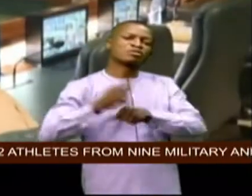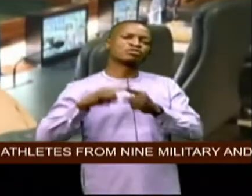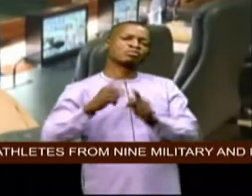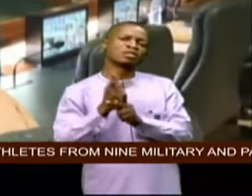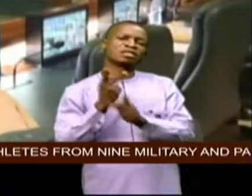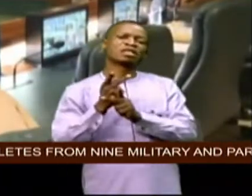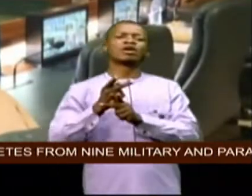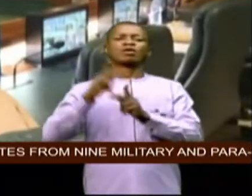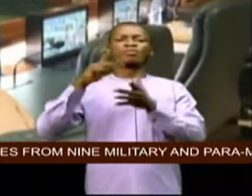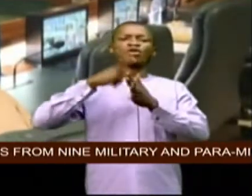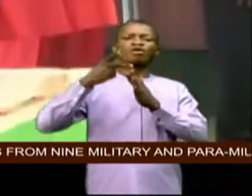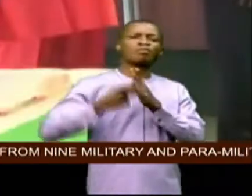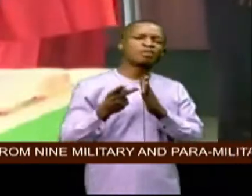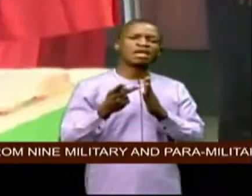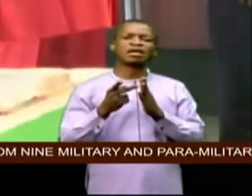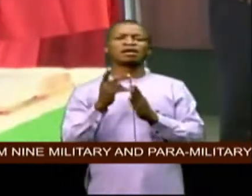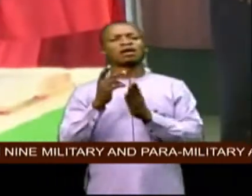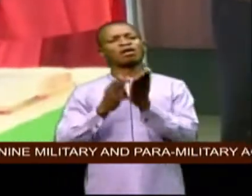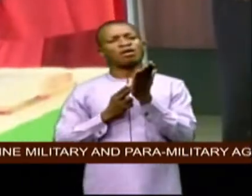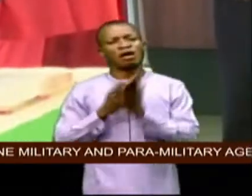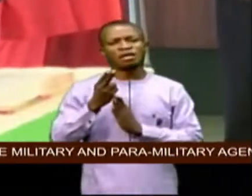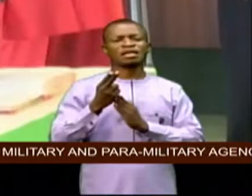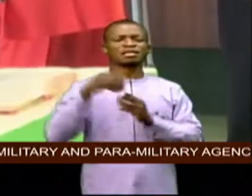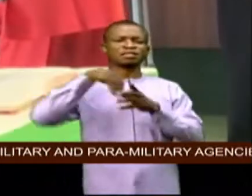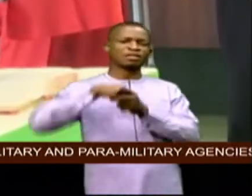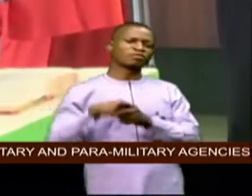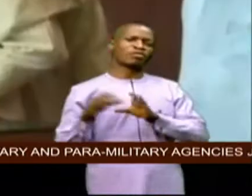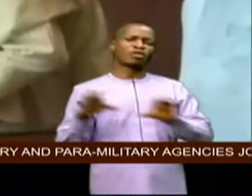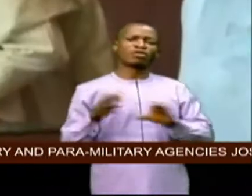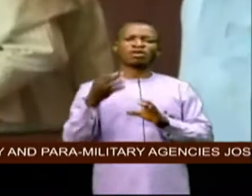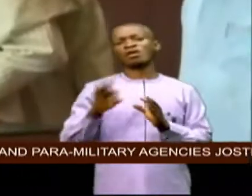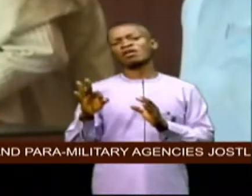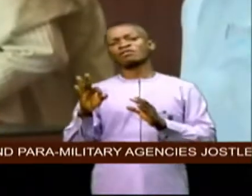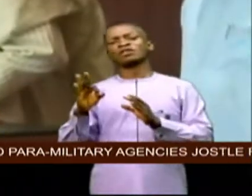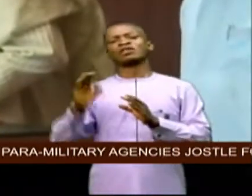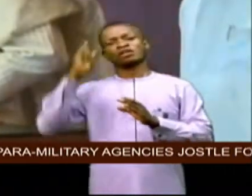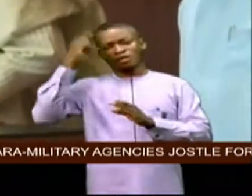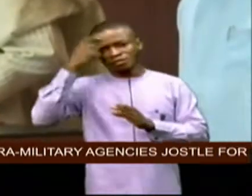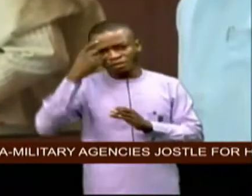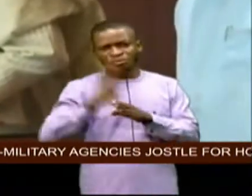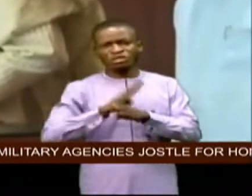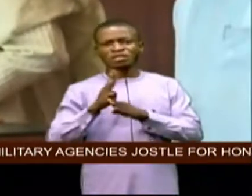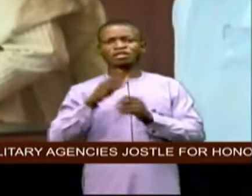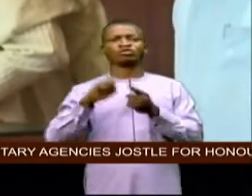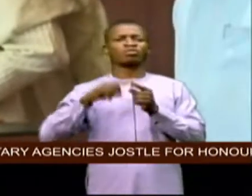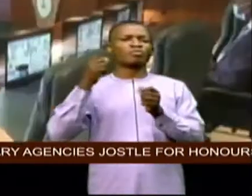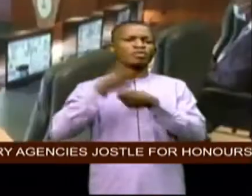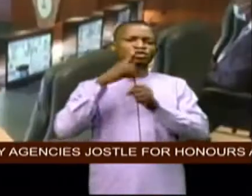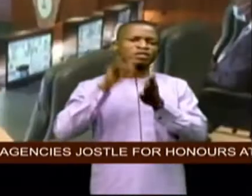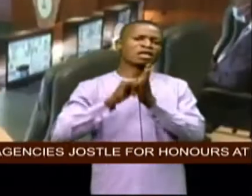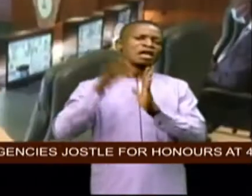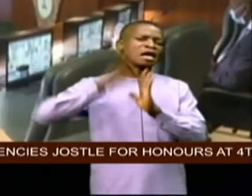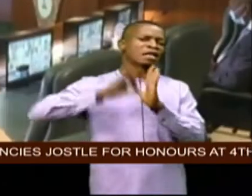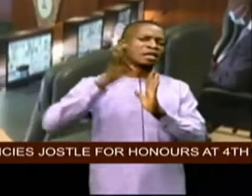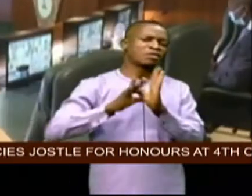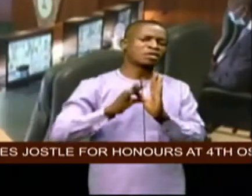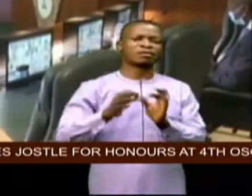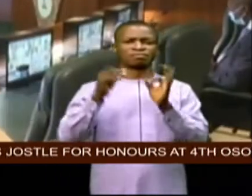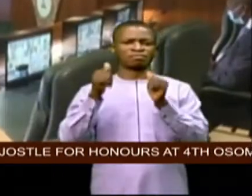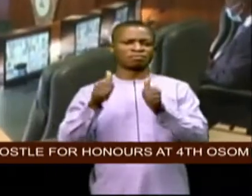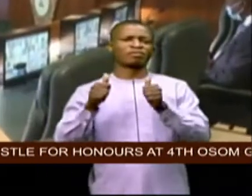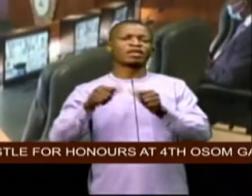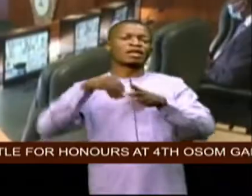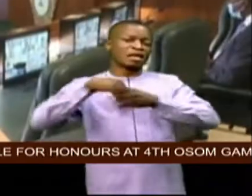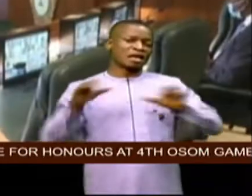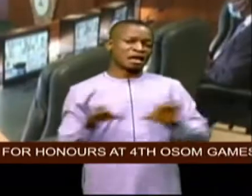public morality in the conduct of government business and to ensure that accountability is not compromised in actions and